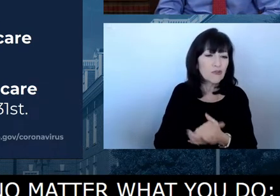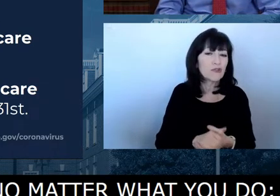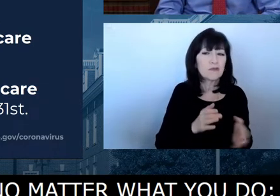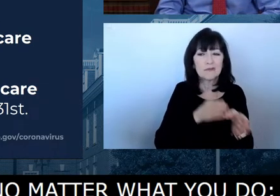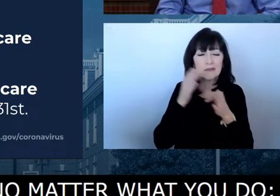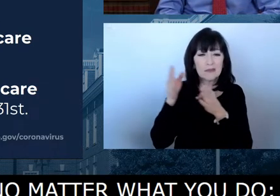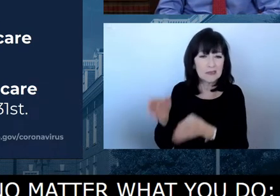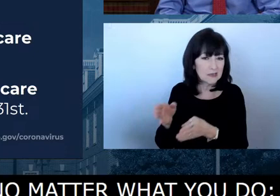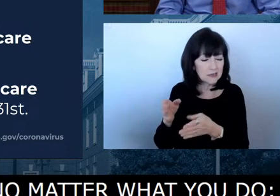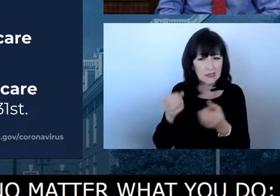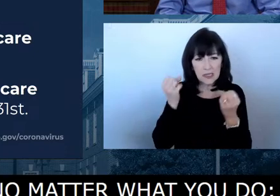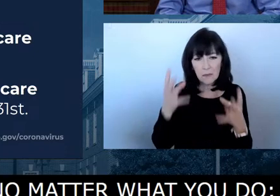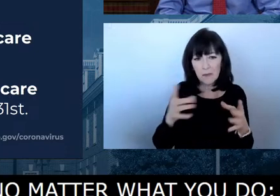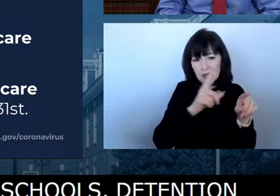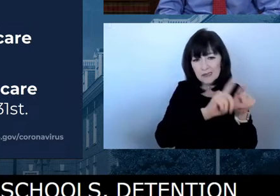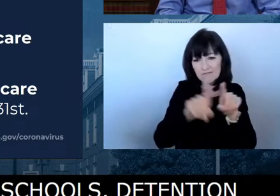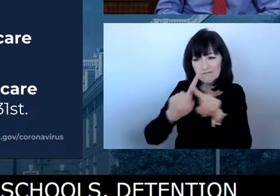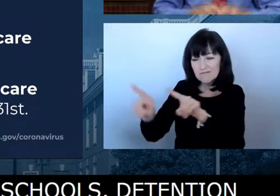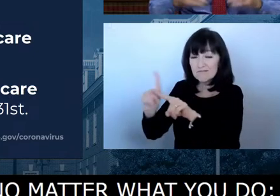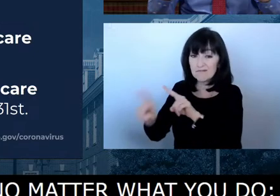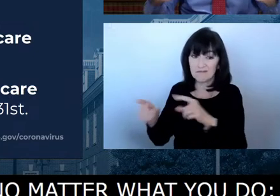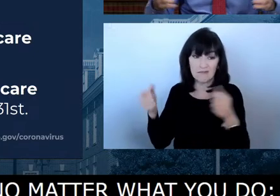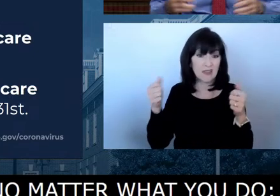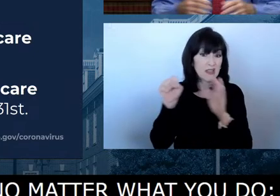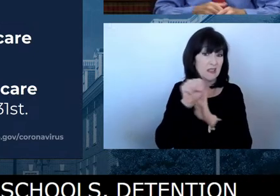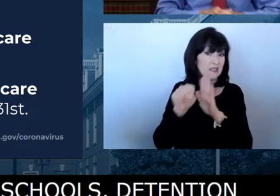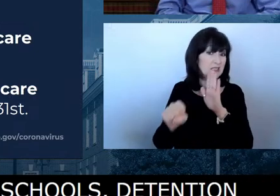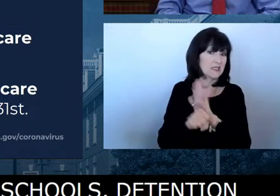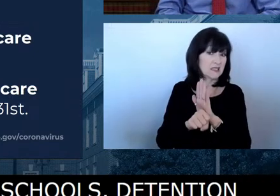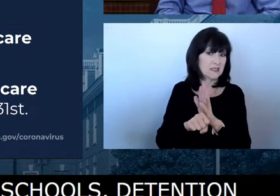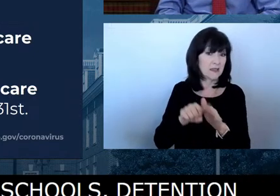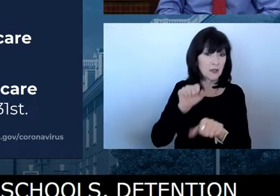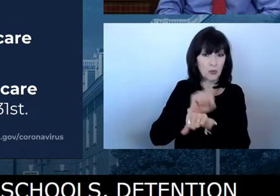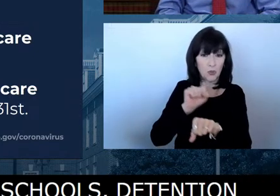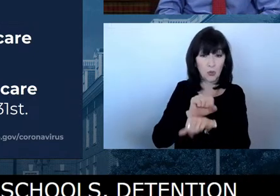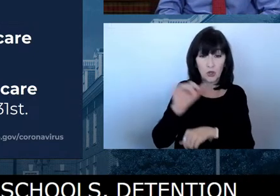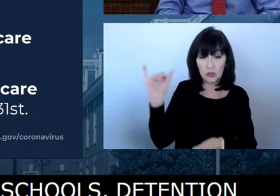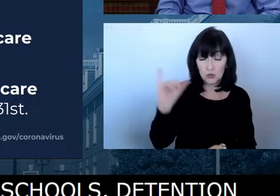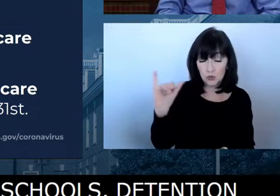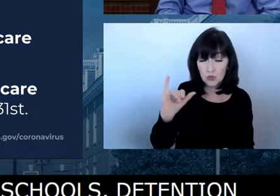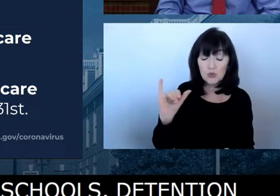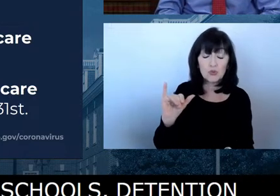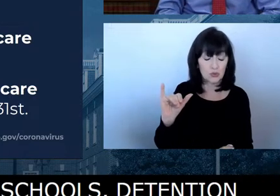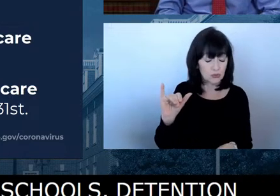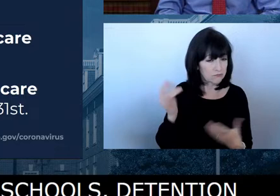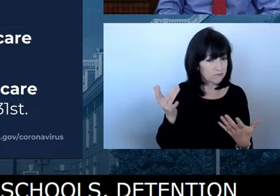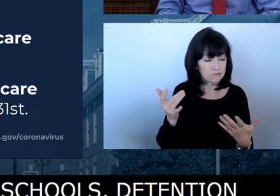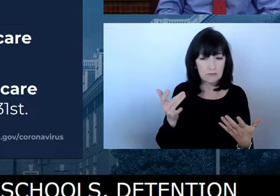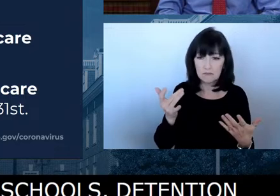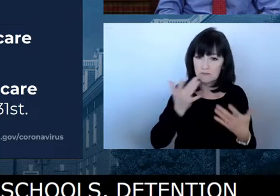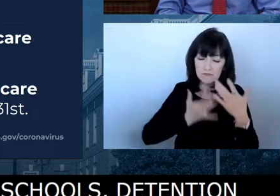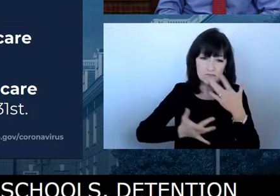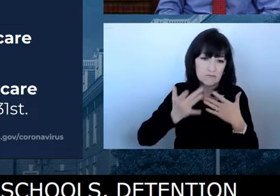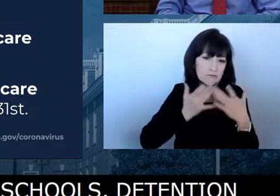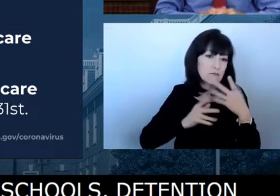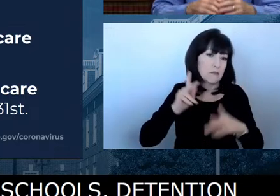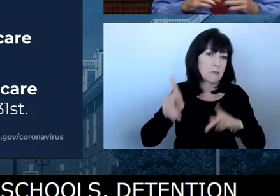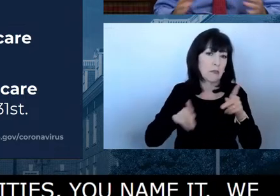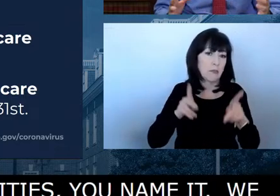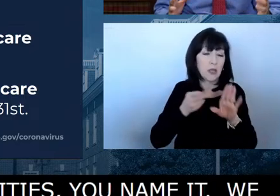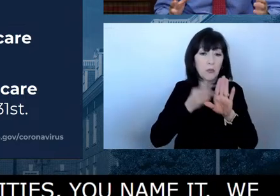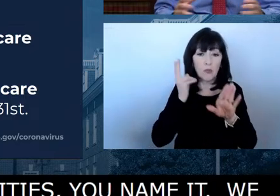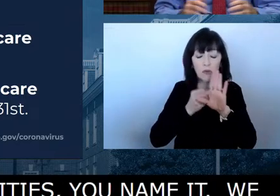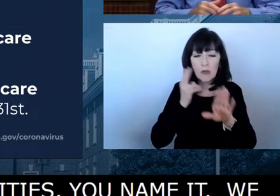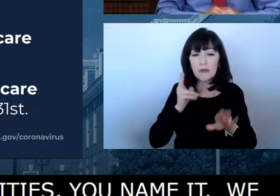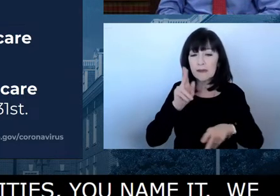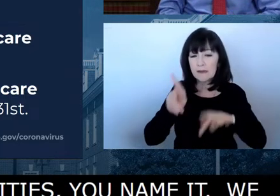you name it. We are challenged at the state level. We have an additional pay policy to help attract folks to state employment, and I